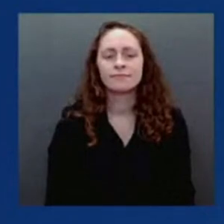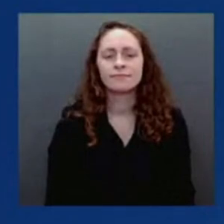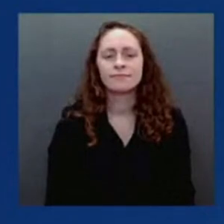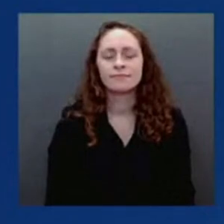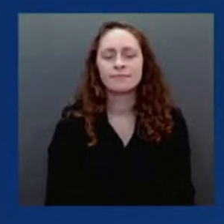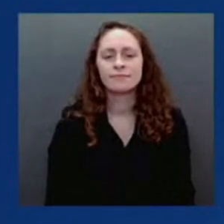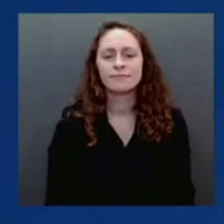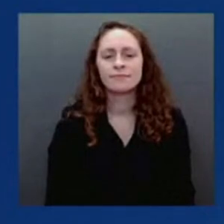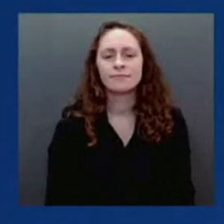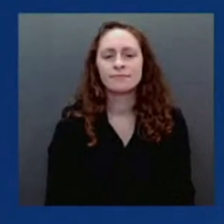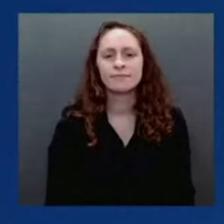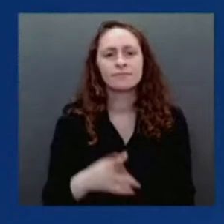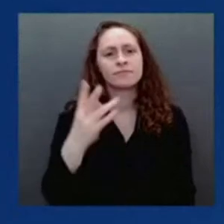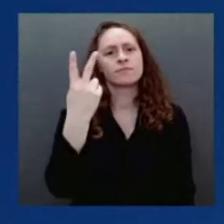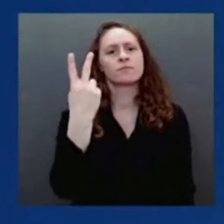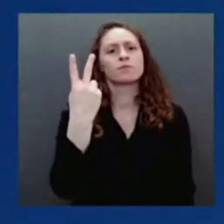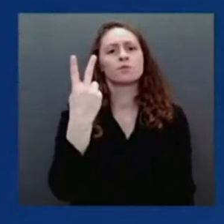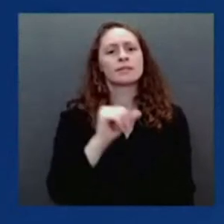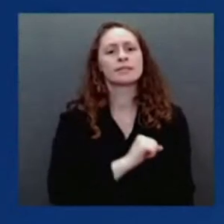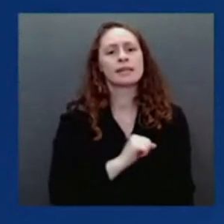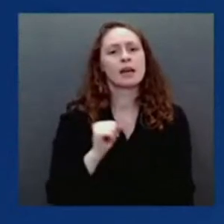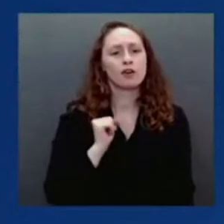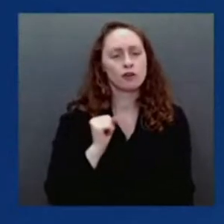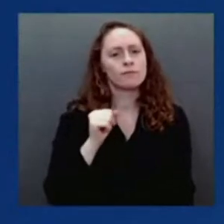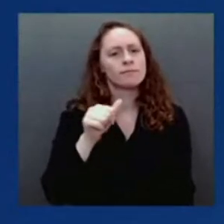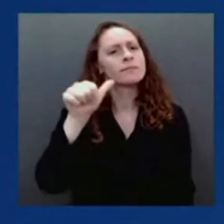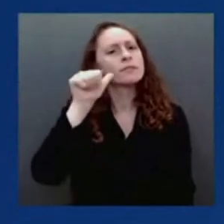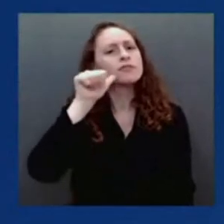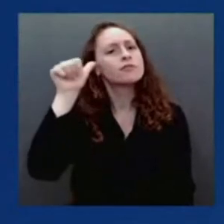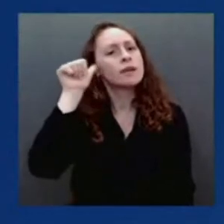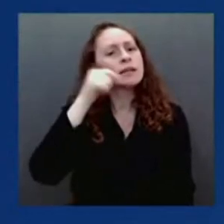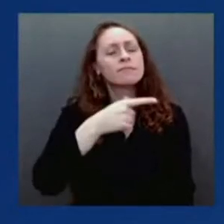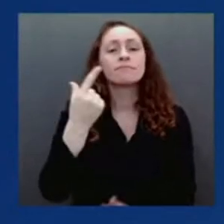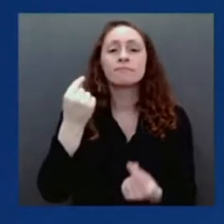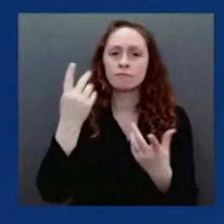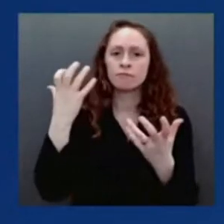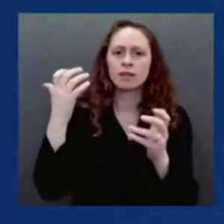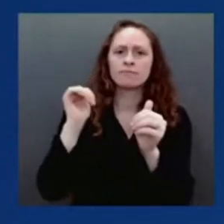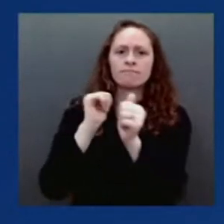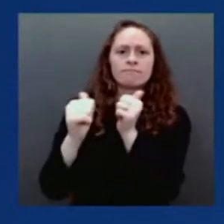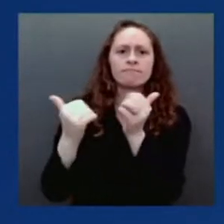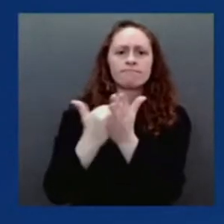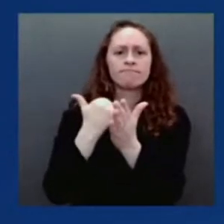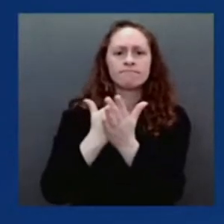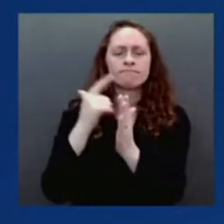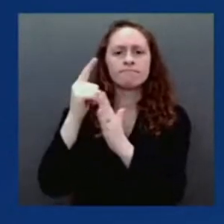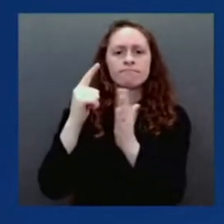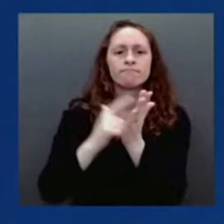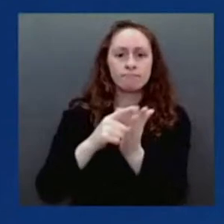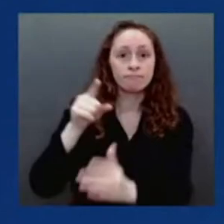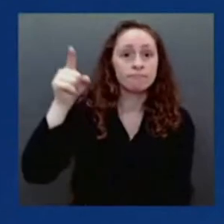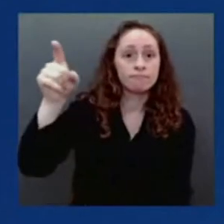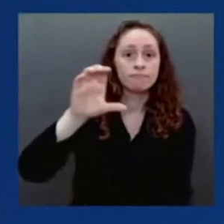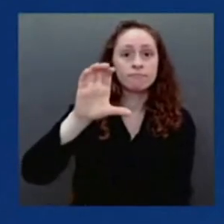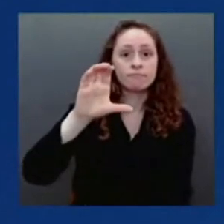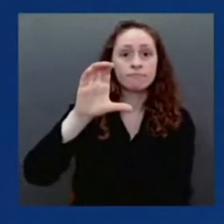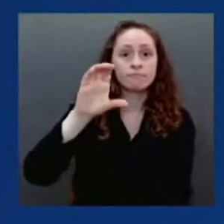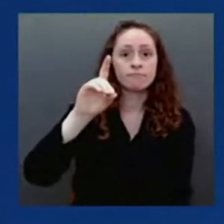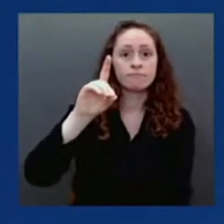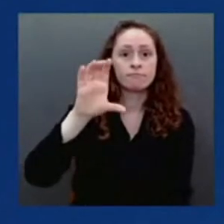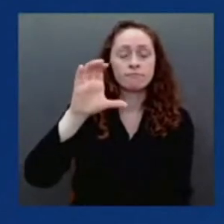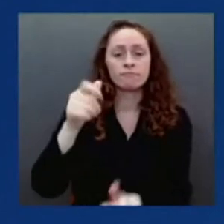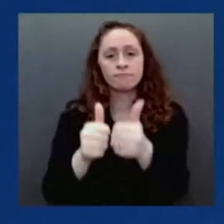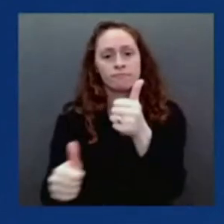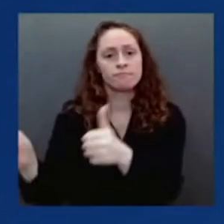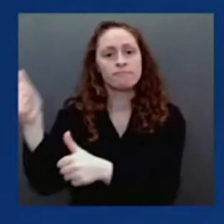job to be subject to Senate confirmation. Does the Biden administration support this proposal? And directly, Director Walensky,